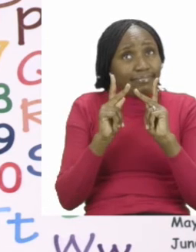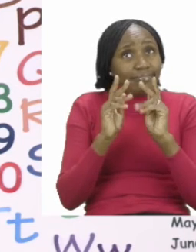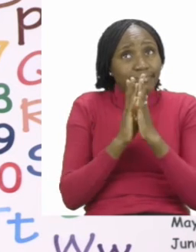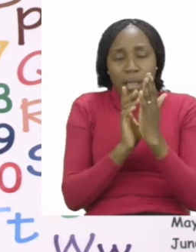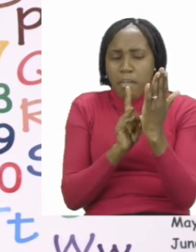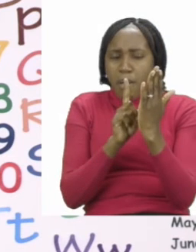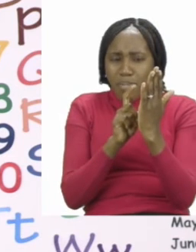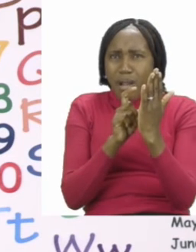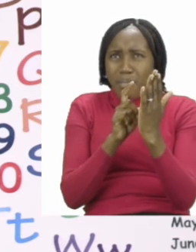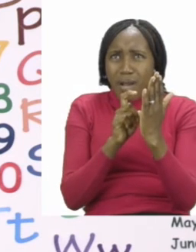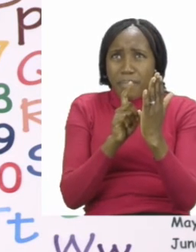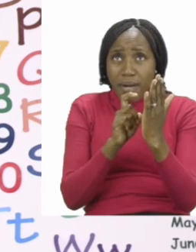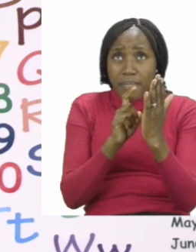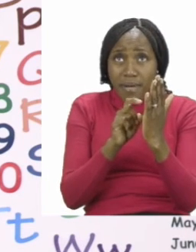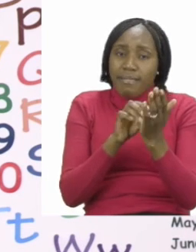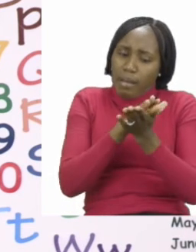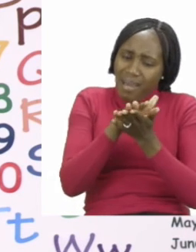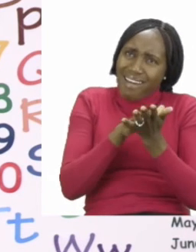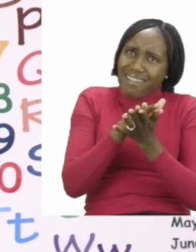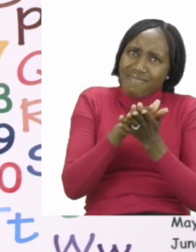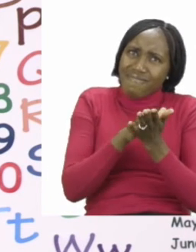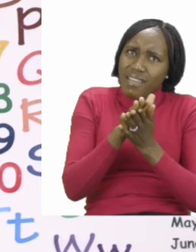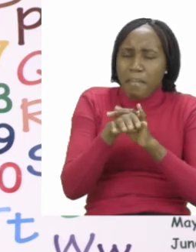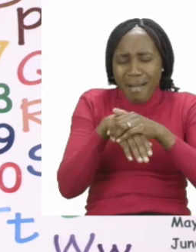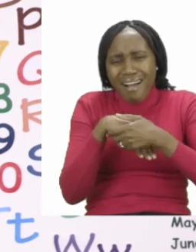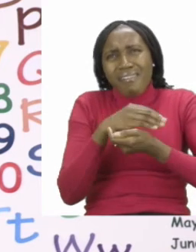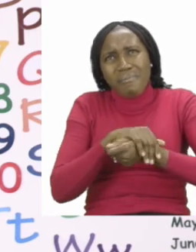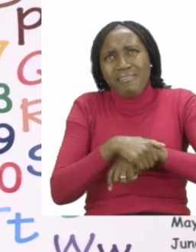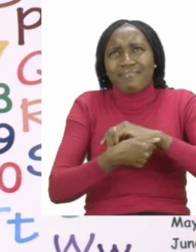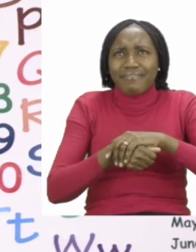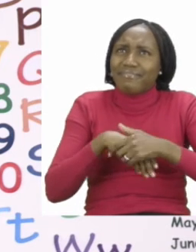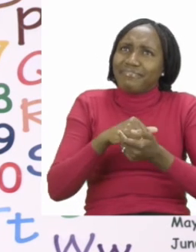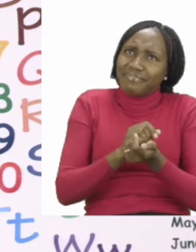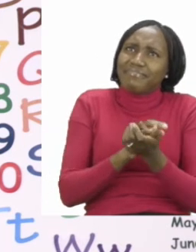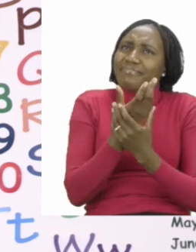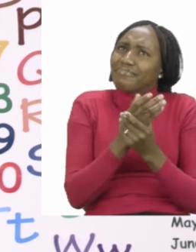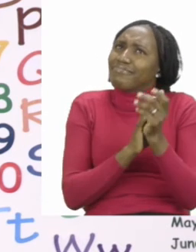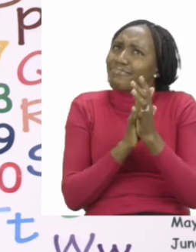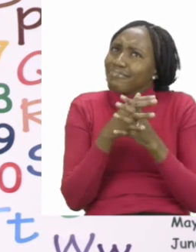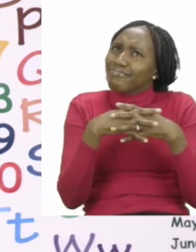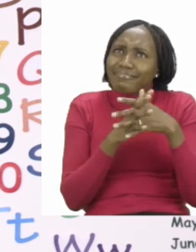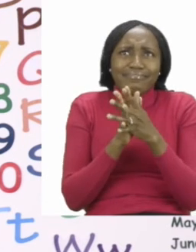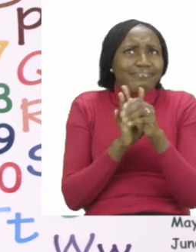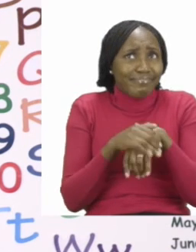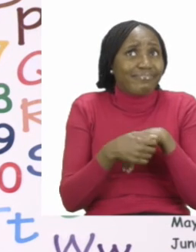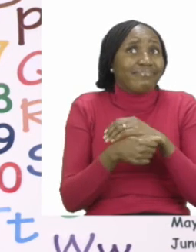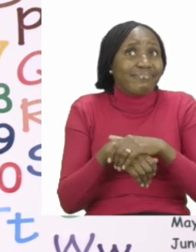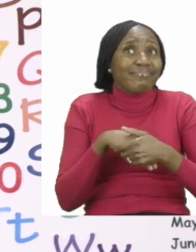you rub in your sanitizer everywhere around and between your fingers.